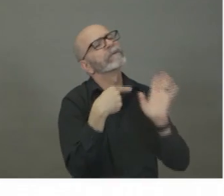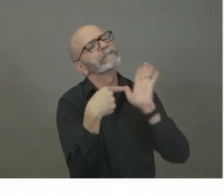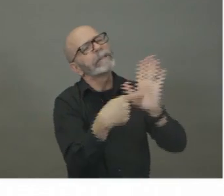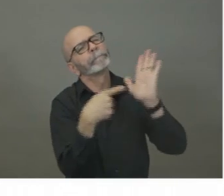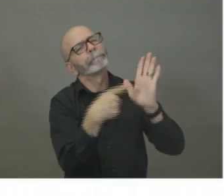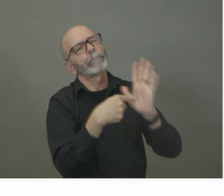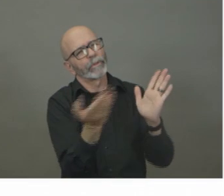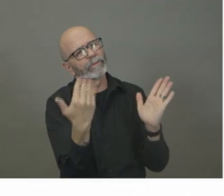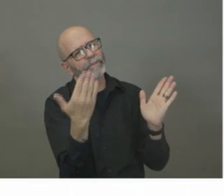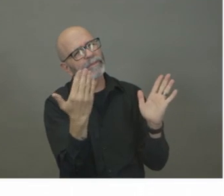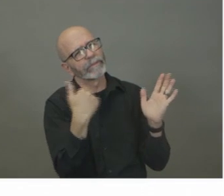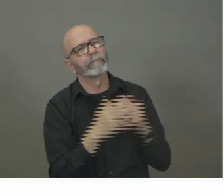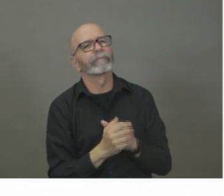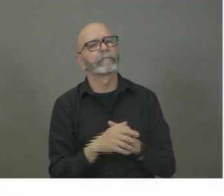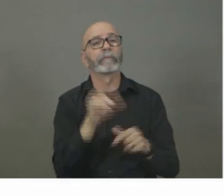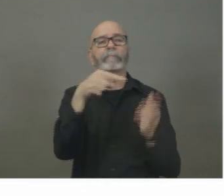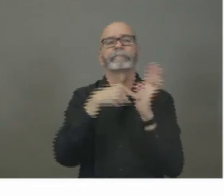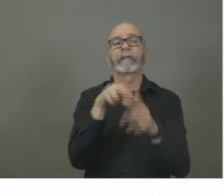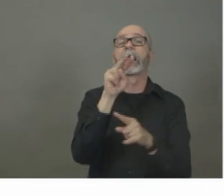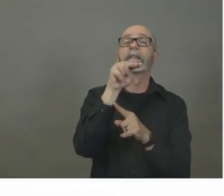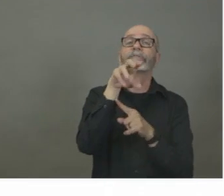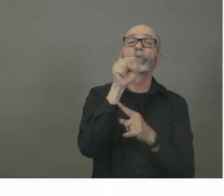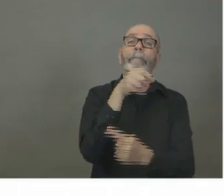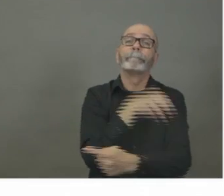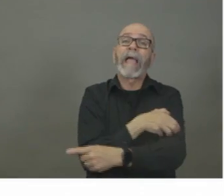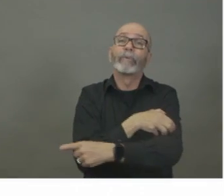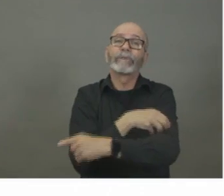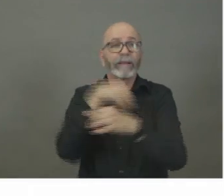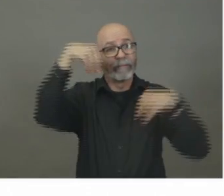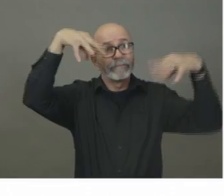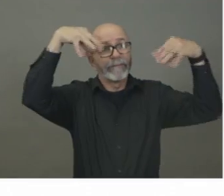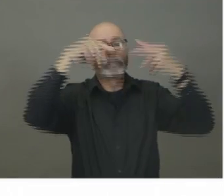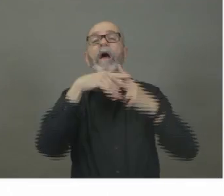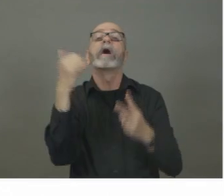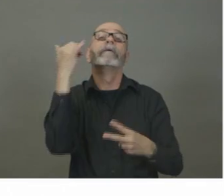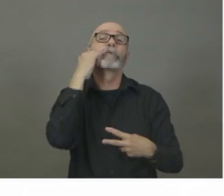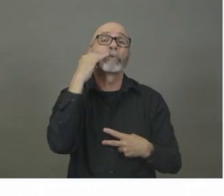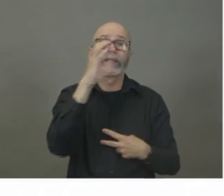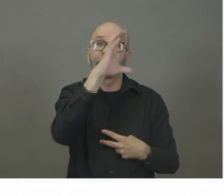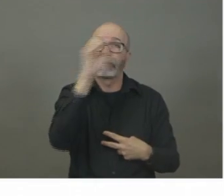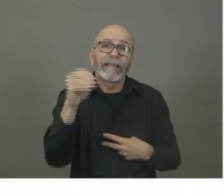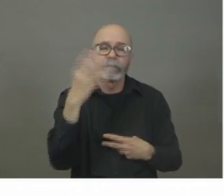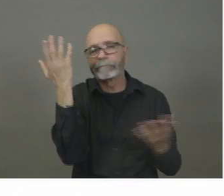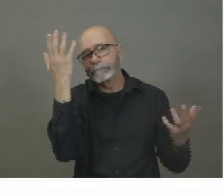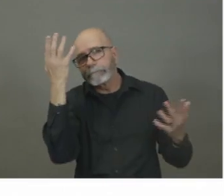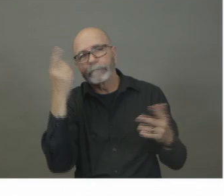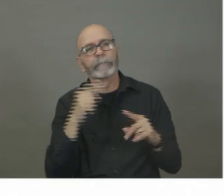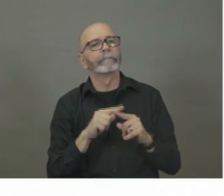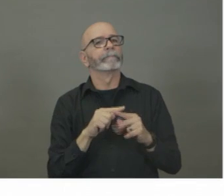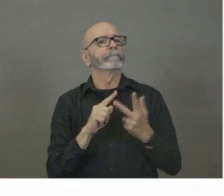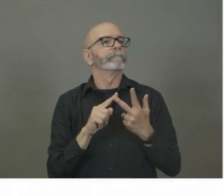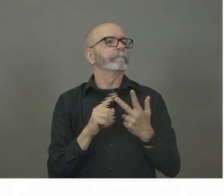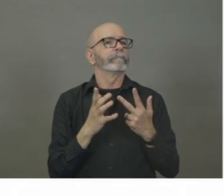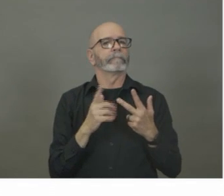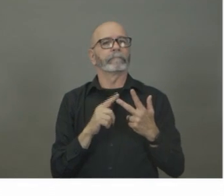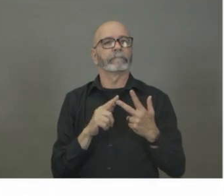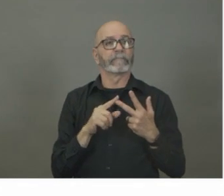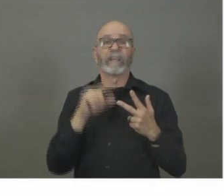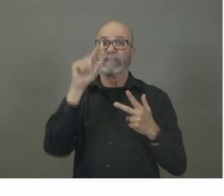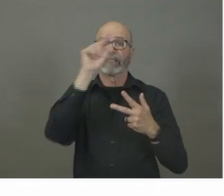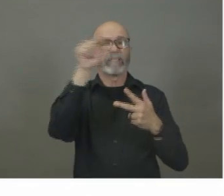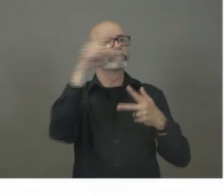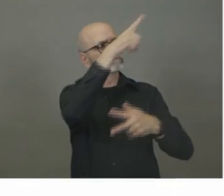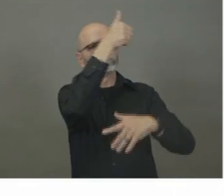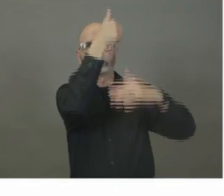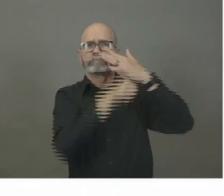things like Nova Scotia Power, our telephone system, etc. There's a whole group that deals with this on a regular basis. So government has a good handle on